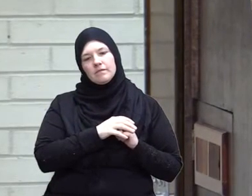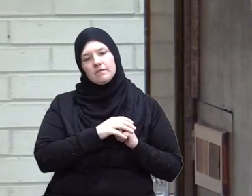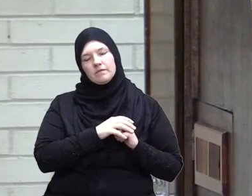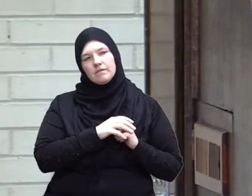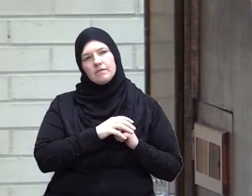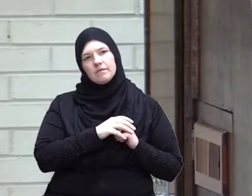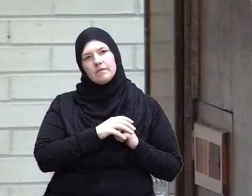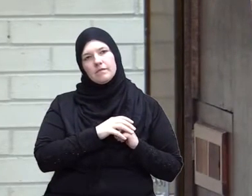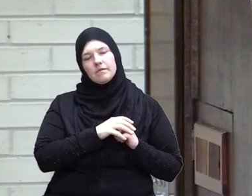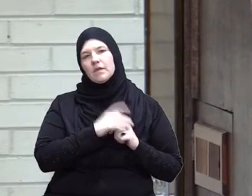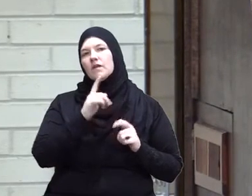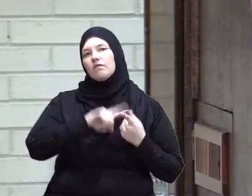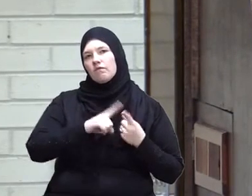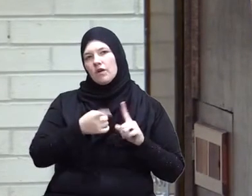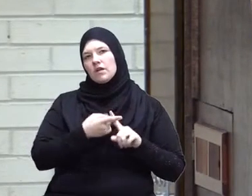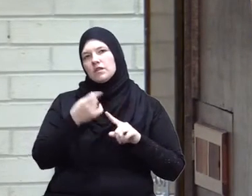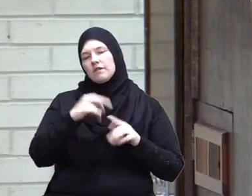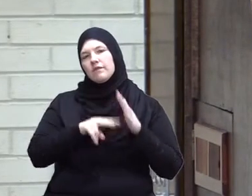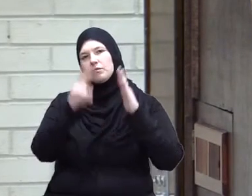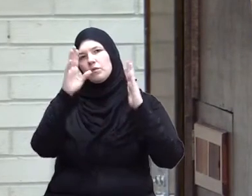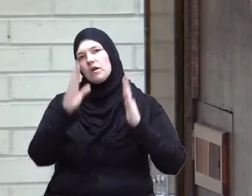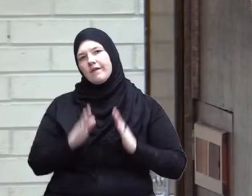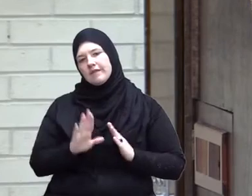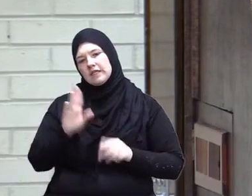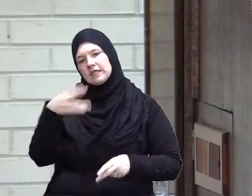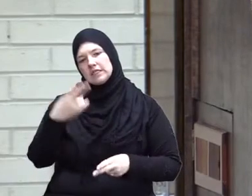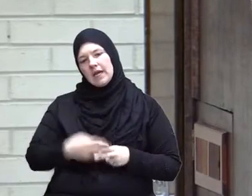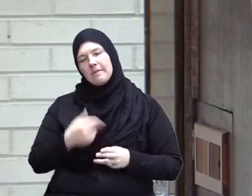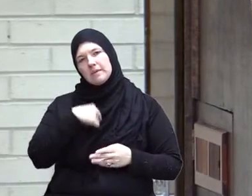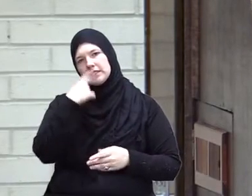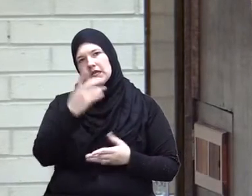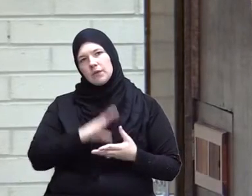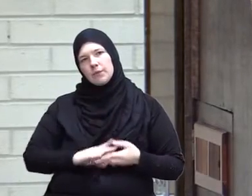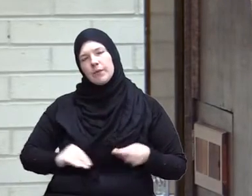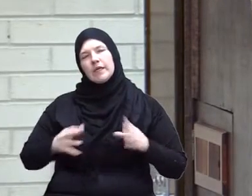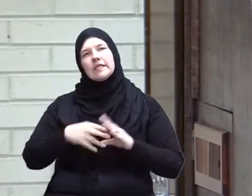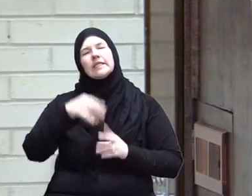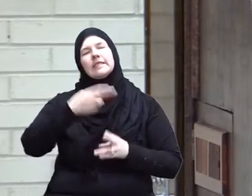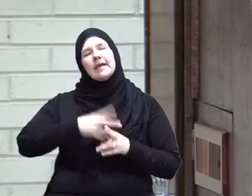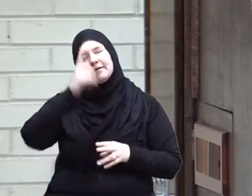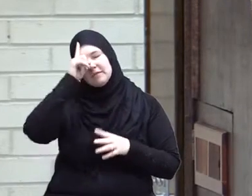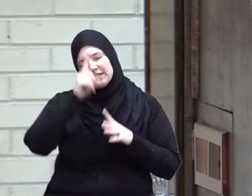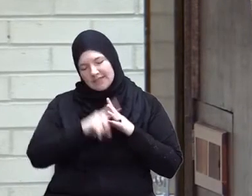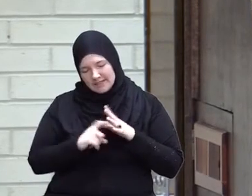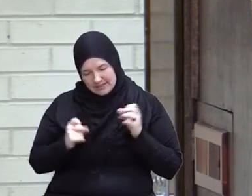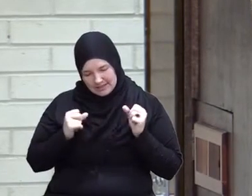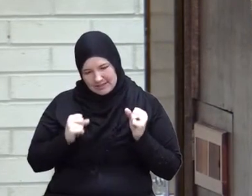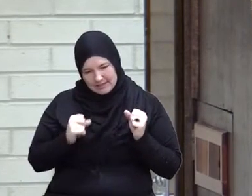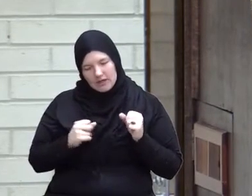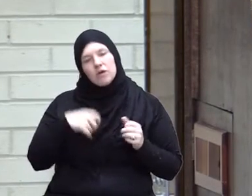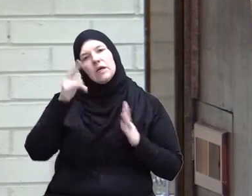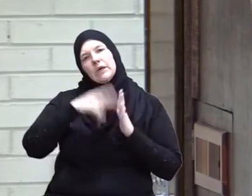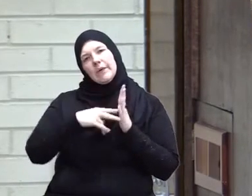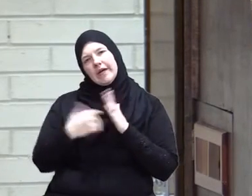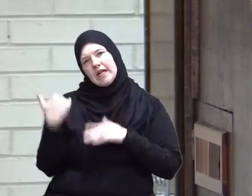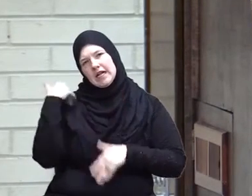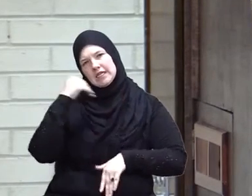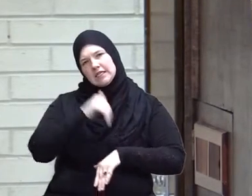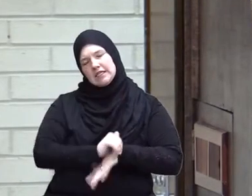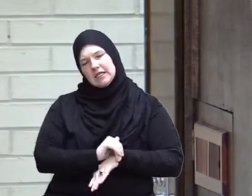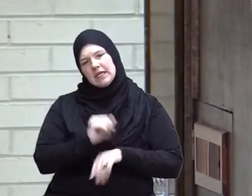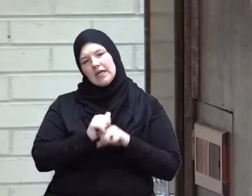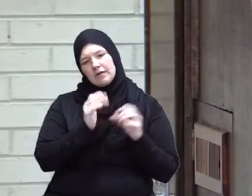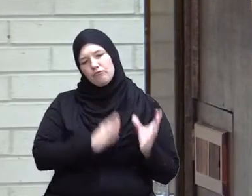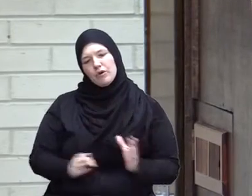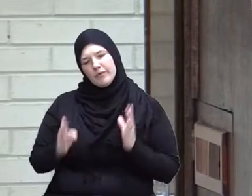the companion's name that I'm going to tell the story skips me but I was reading last night in preparation